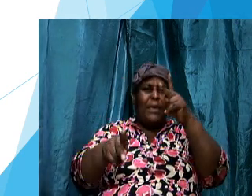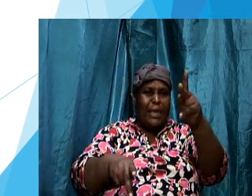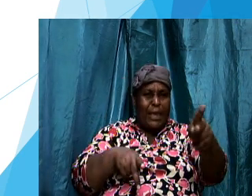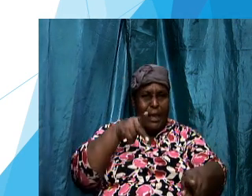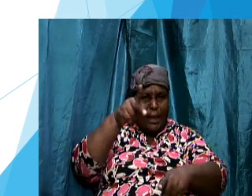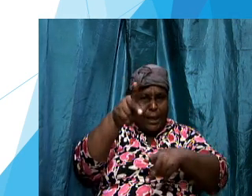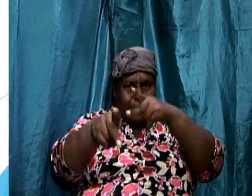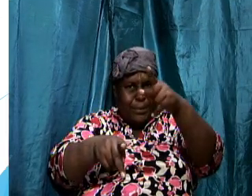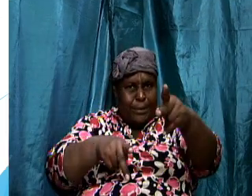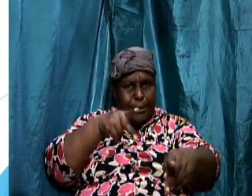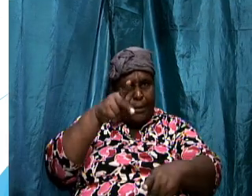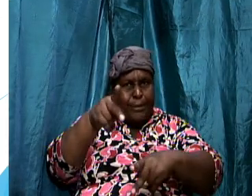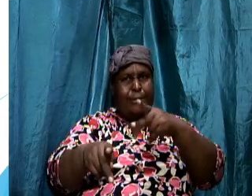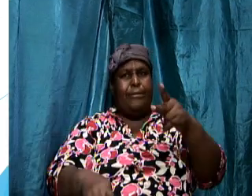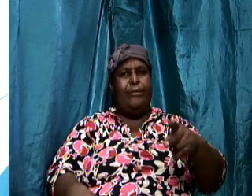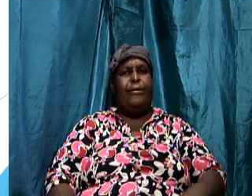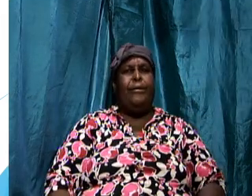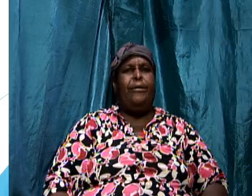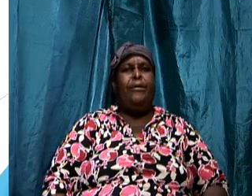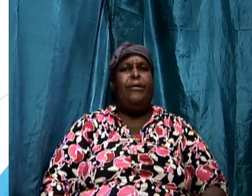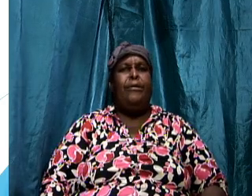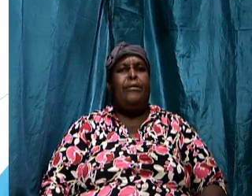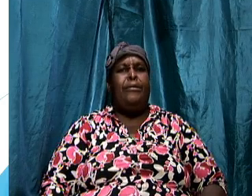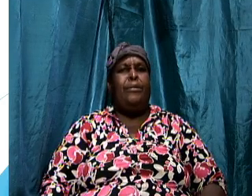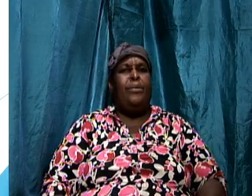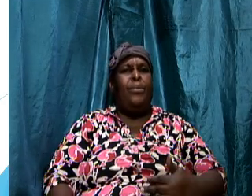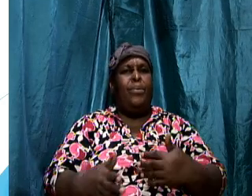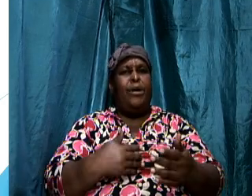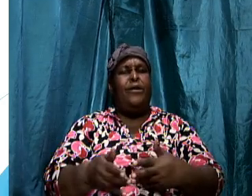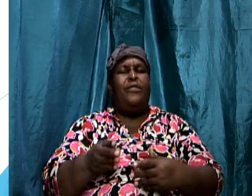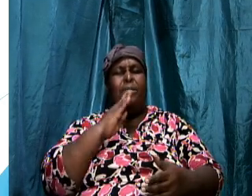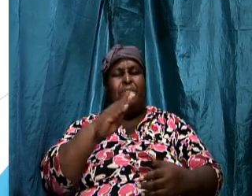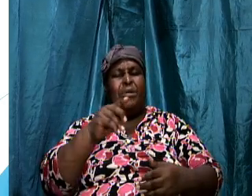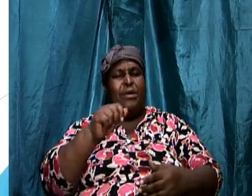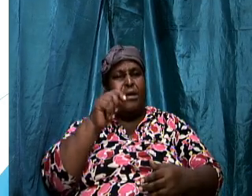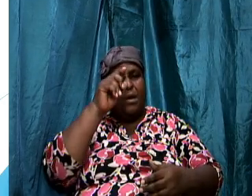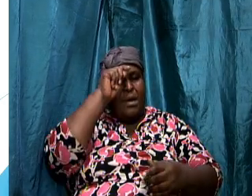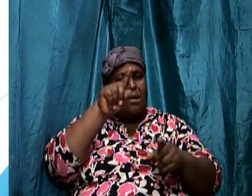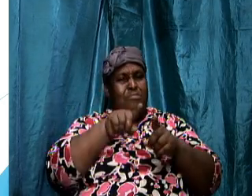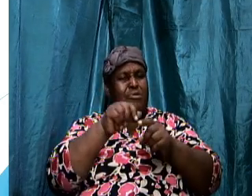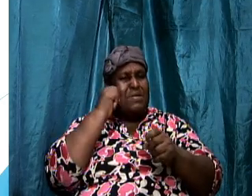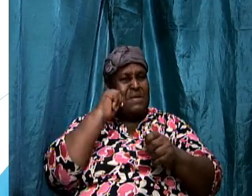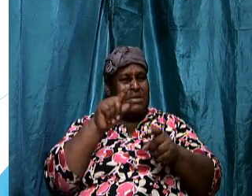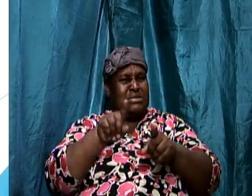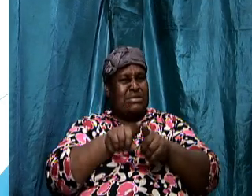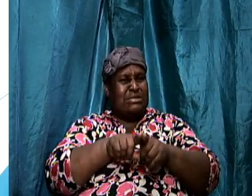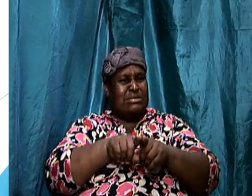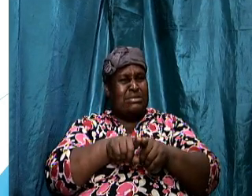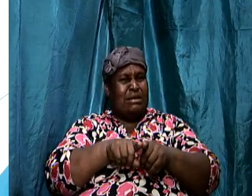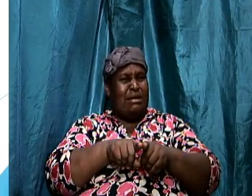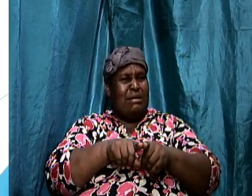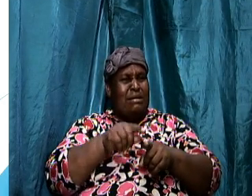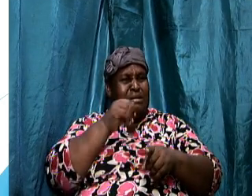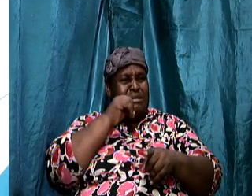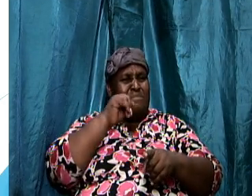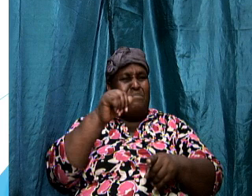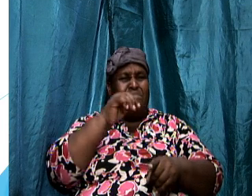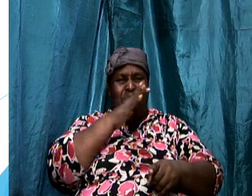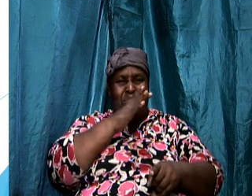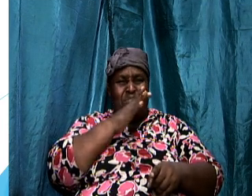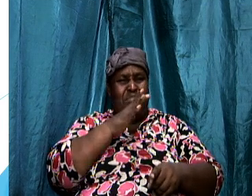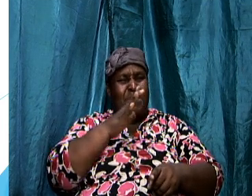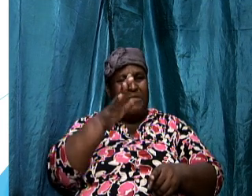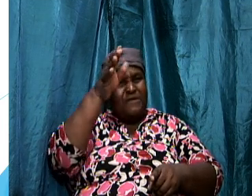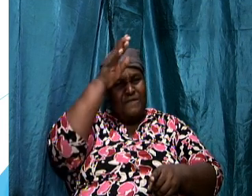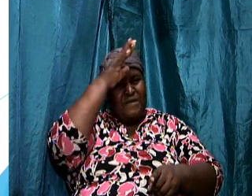with flesh whether it be a brother in christ or your sister in christ or mother father something